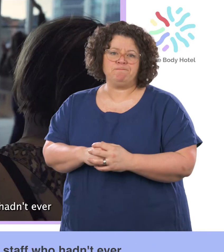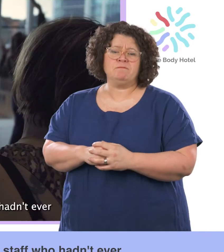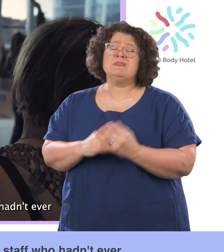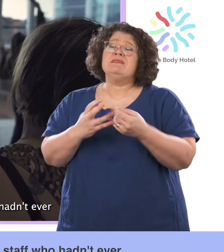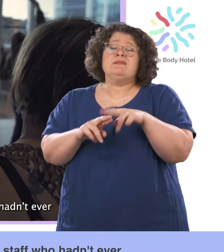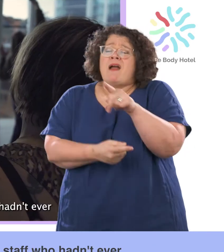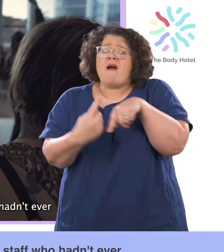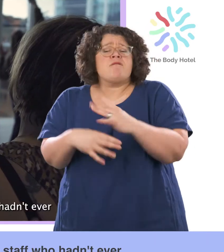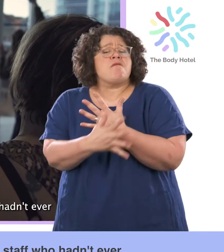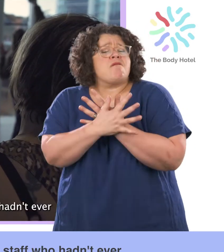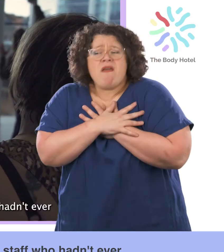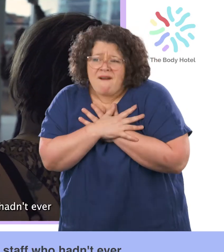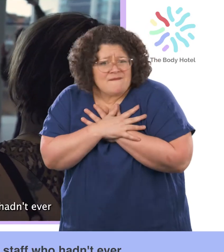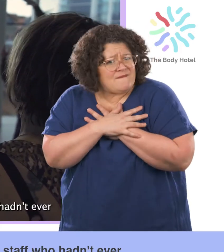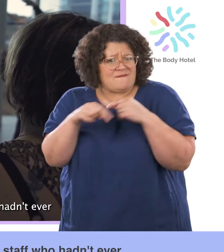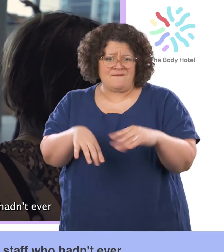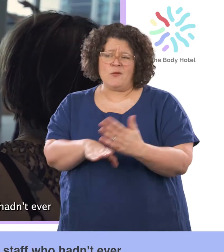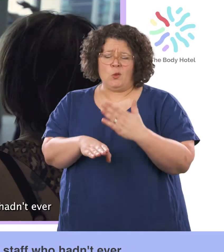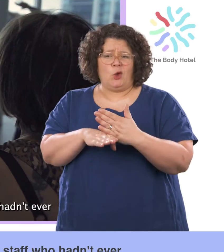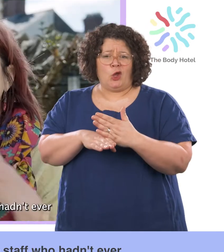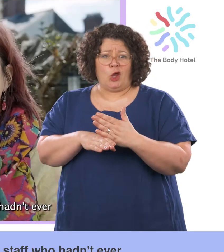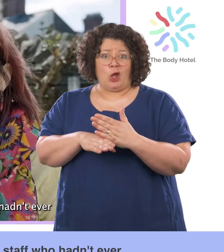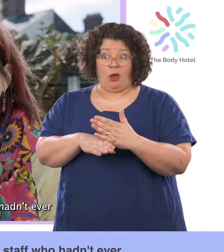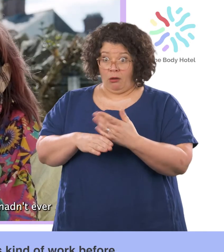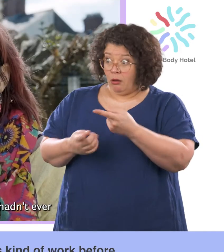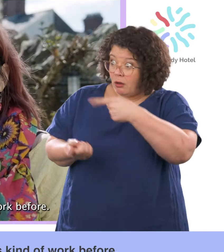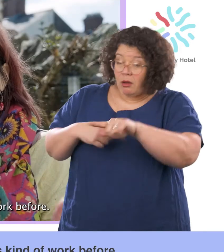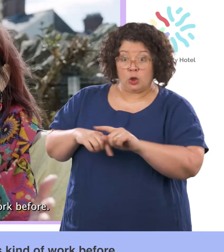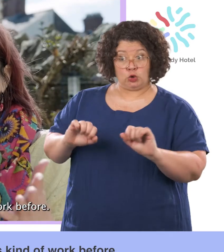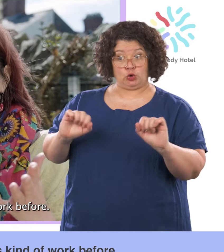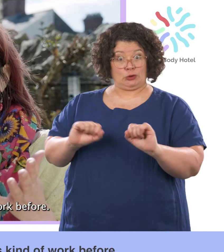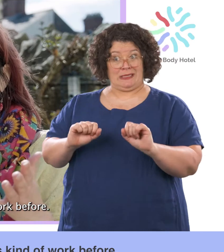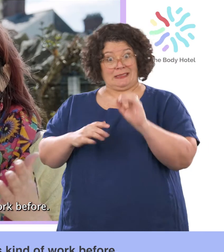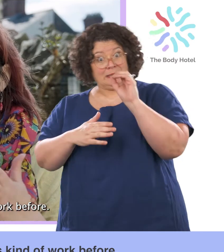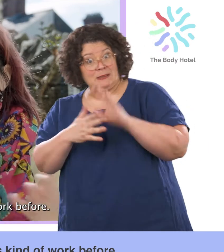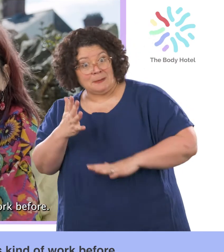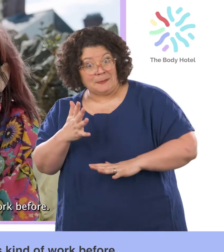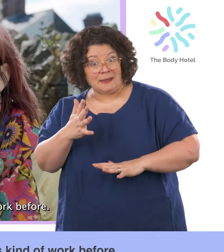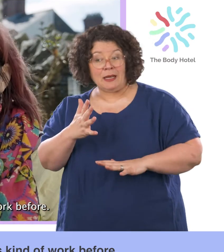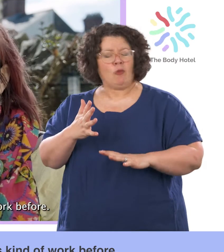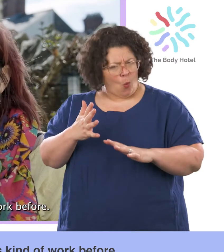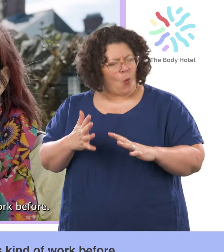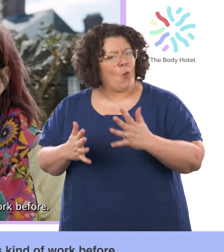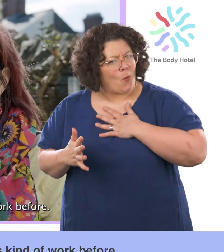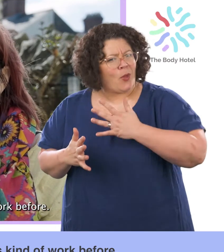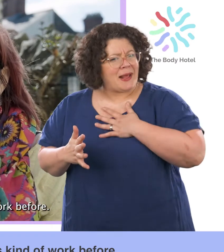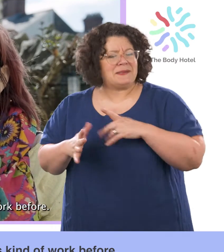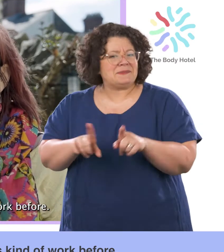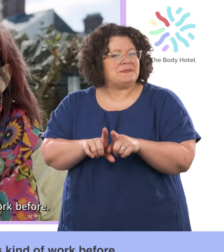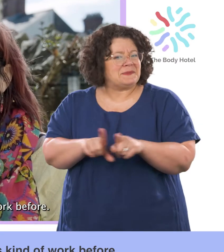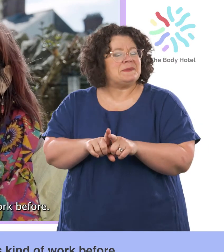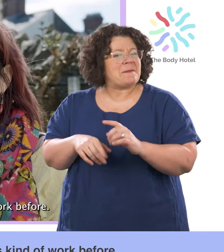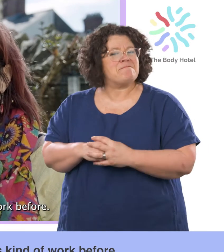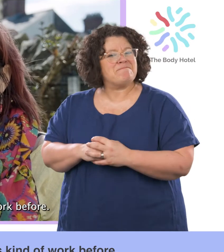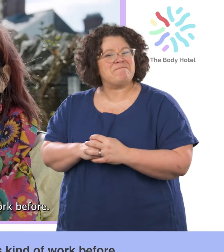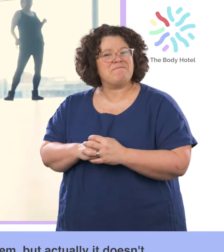Oedd staff yn caru'r gwaith, iddyn oedd staff oedd oedd rioed wedi cael unrhyw flas o'r math yma o